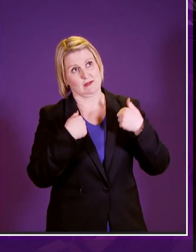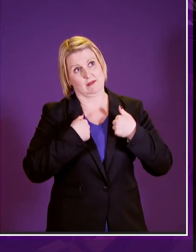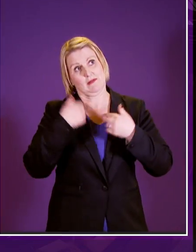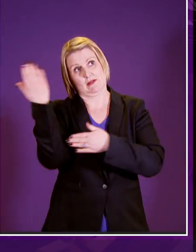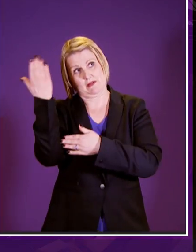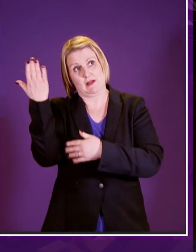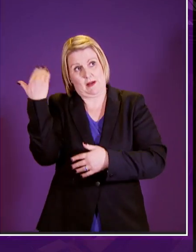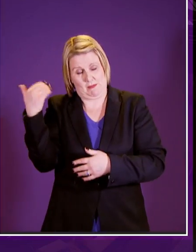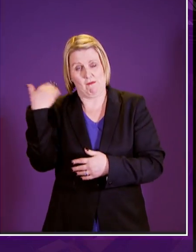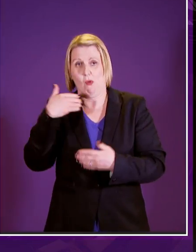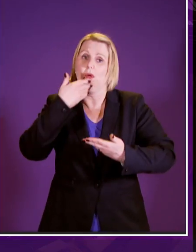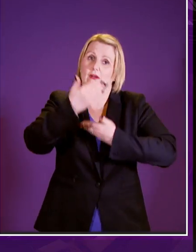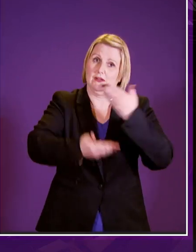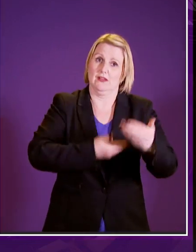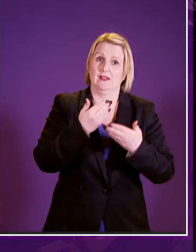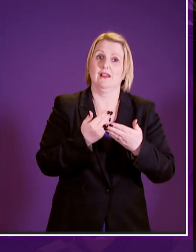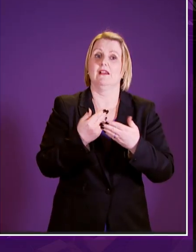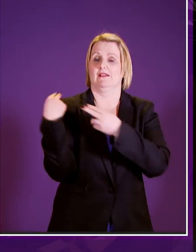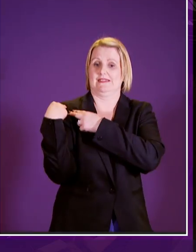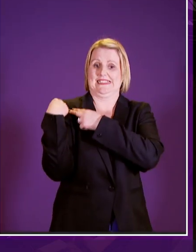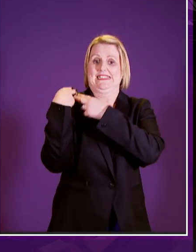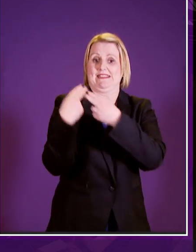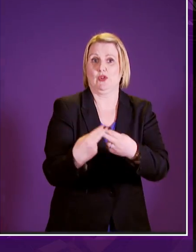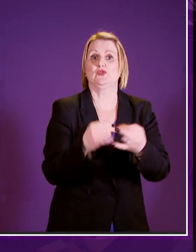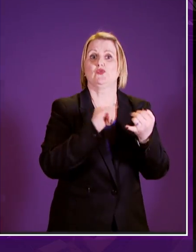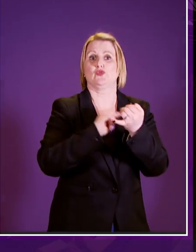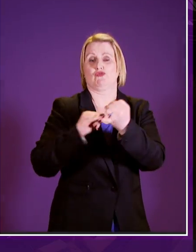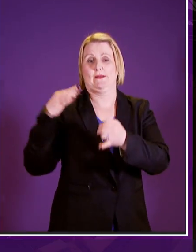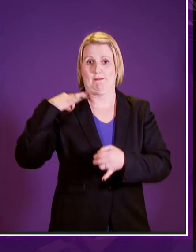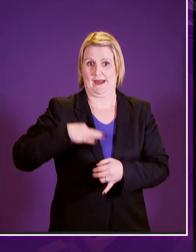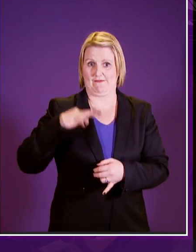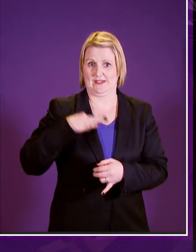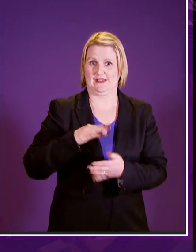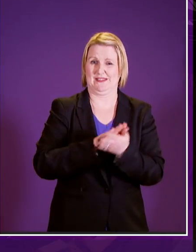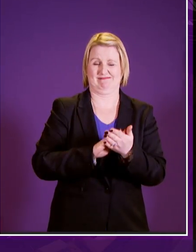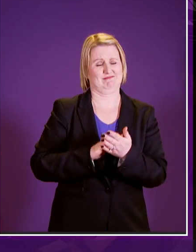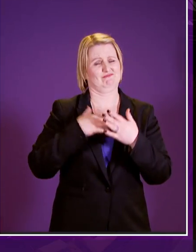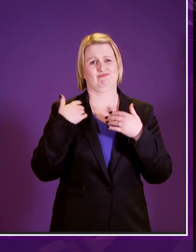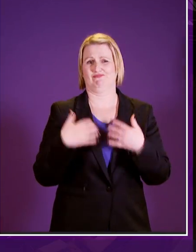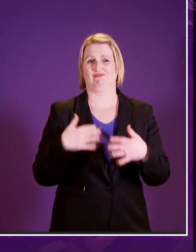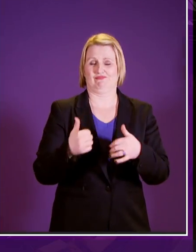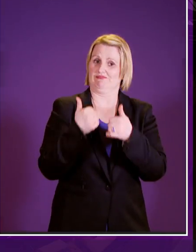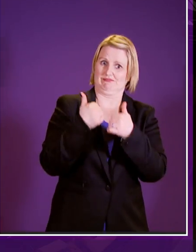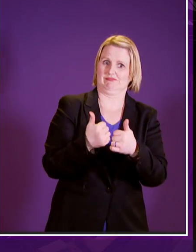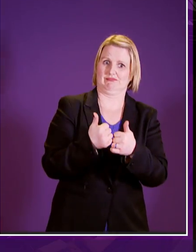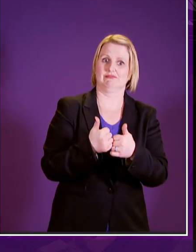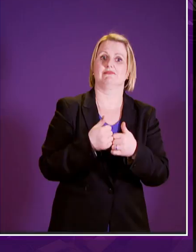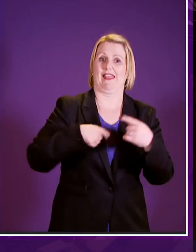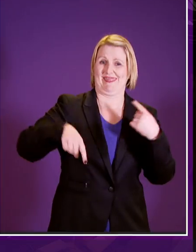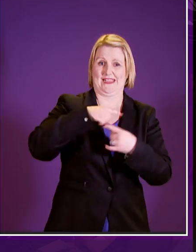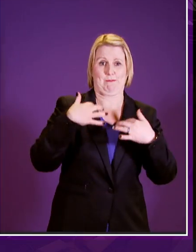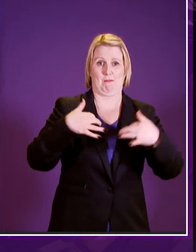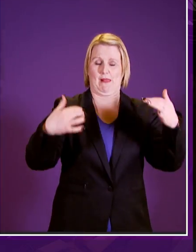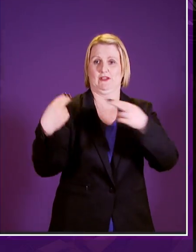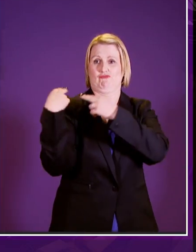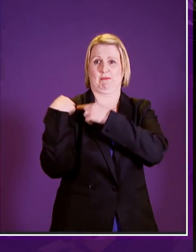before about how the devolution of social security represents the greatest single increase in the responsibilities of